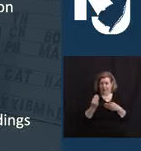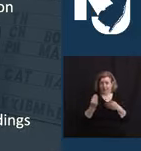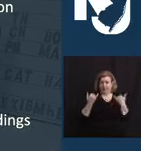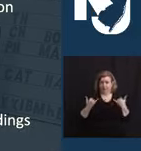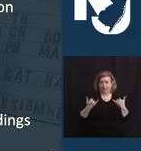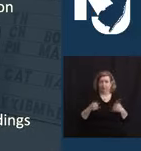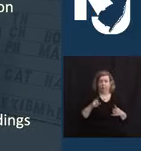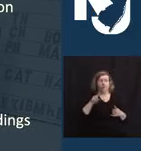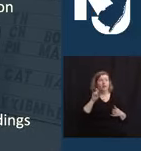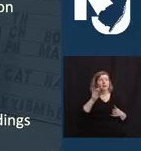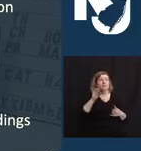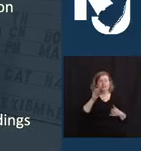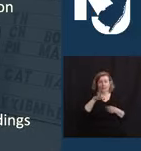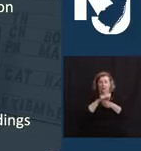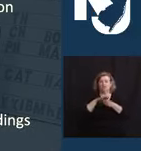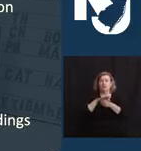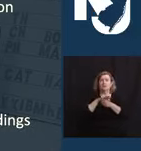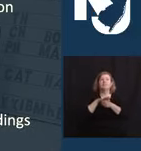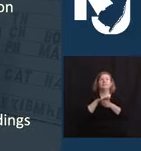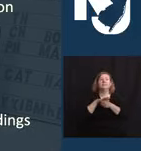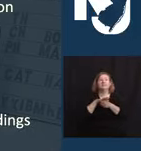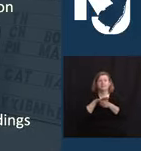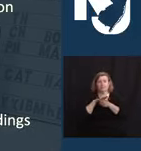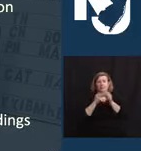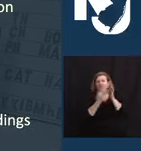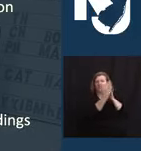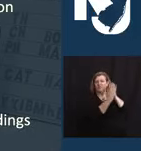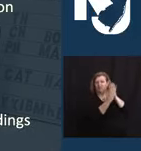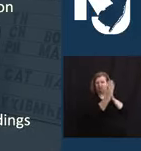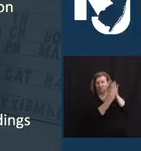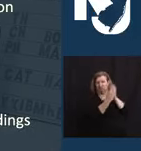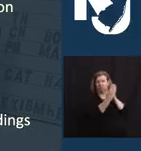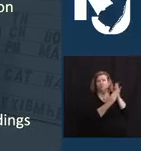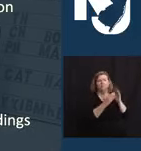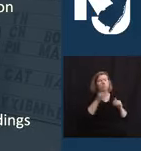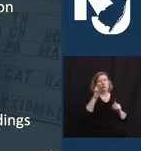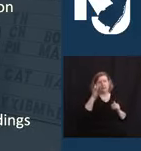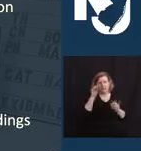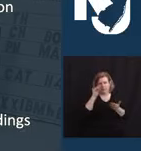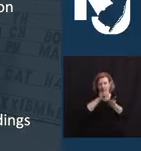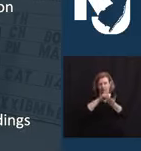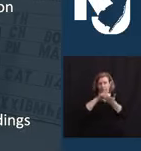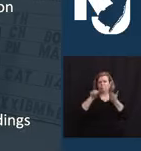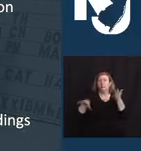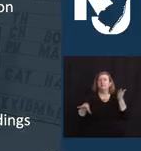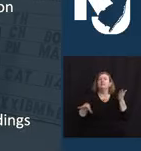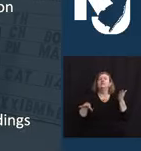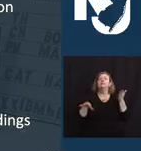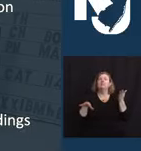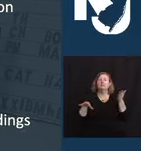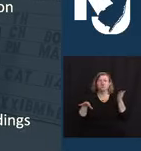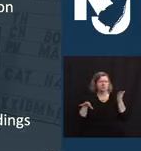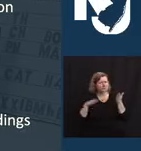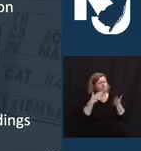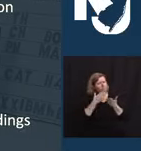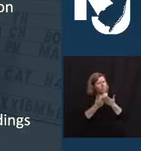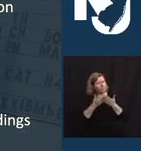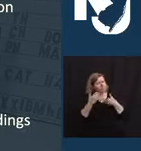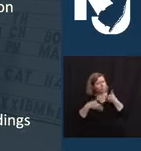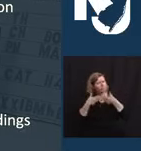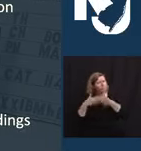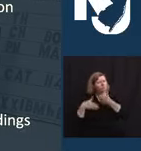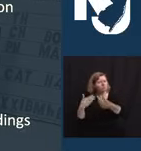and you can read this in front of you, that are all in person. That's 170,000 students. That's moving in the right direction. Another